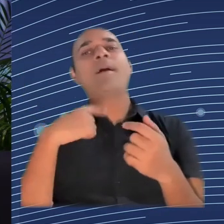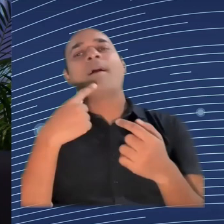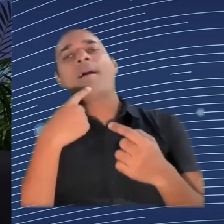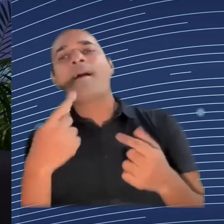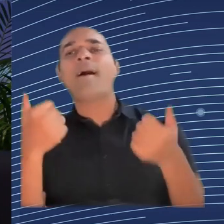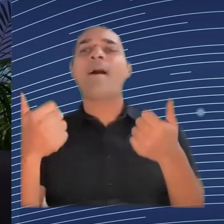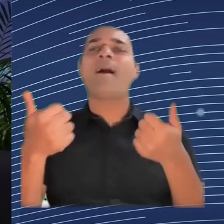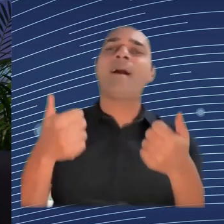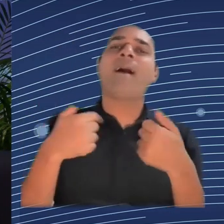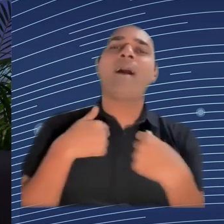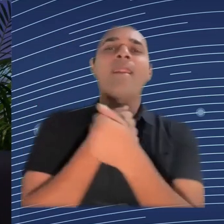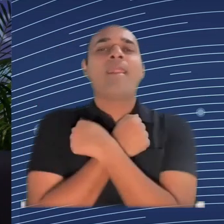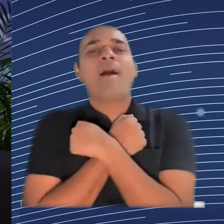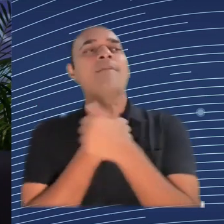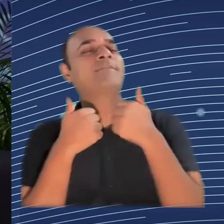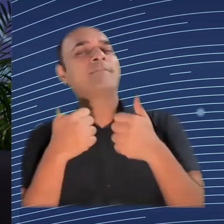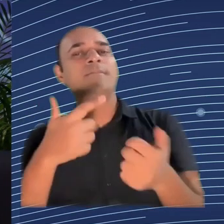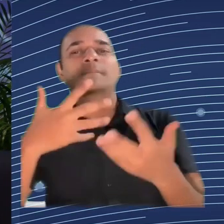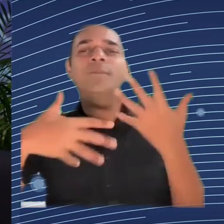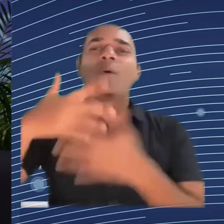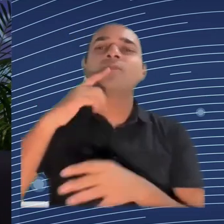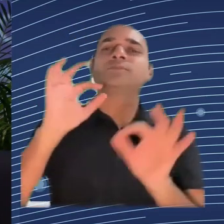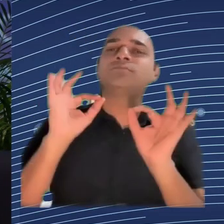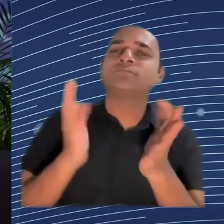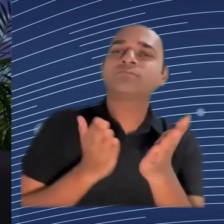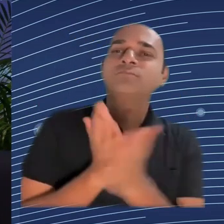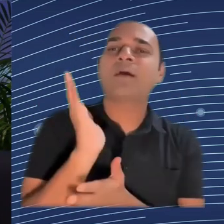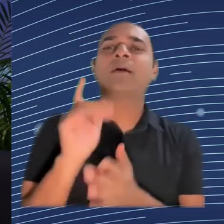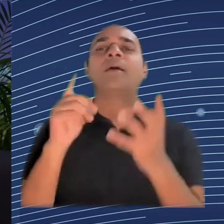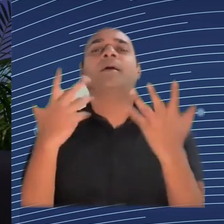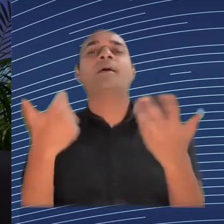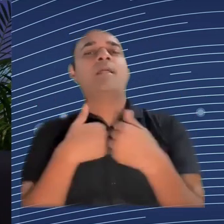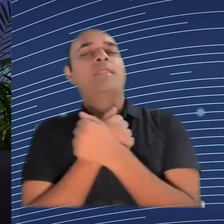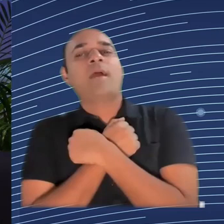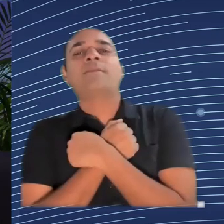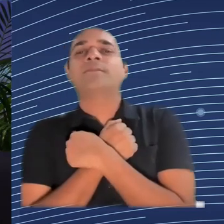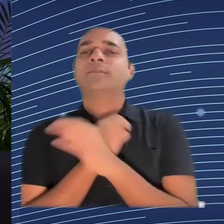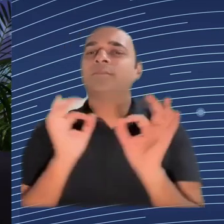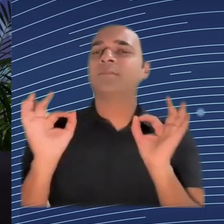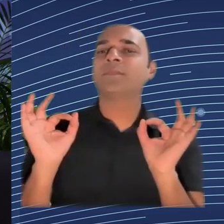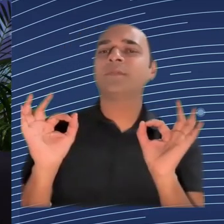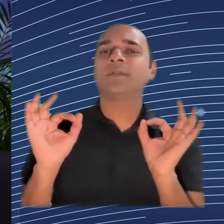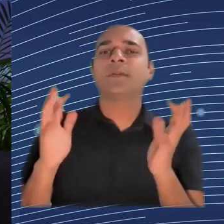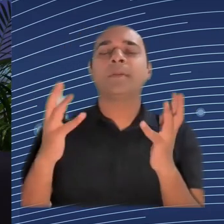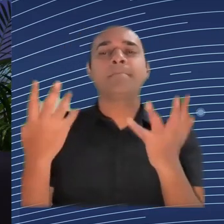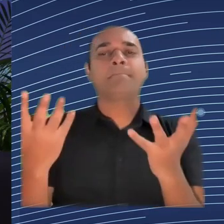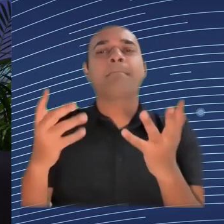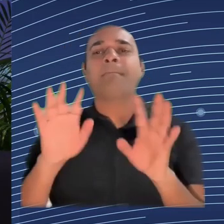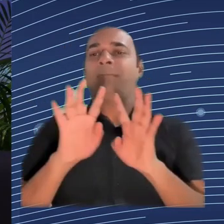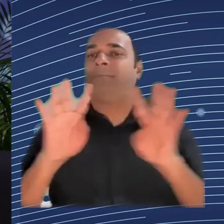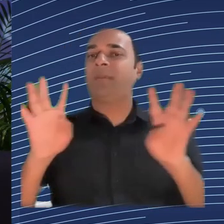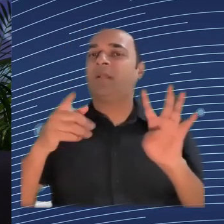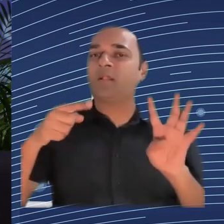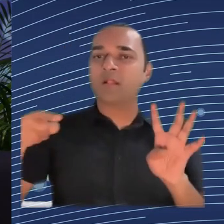part of the whole process in terms of exactly the design. Exactly where the terms of reference of